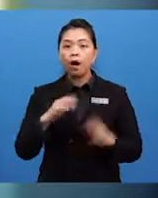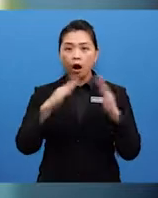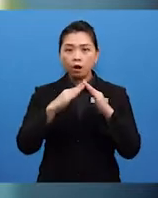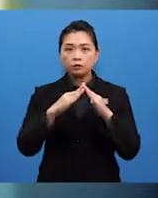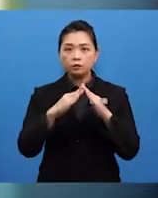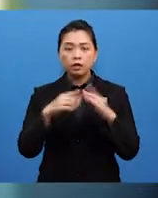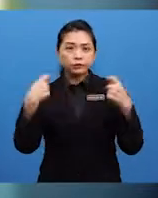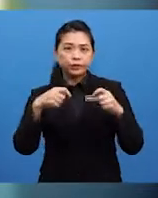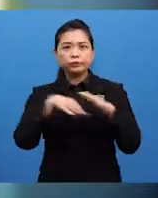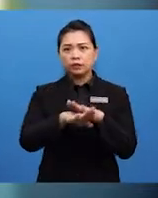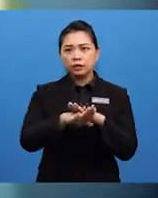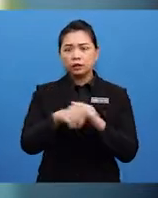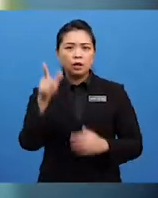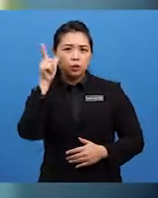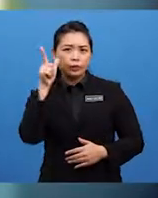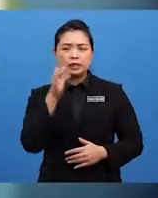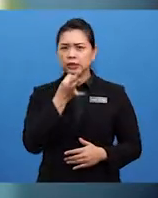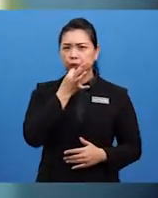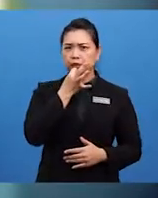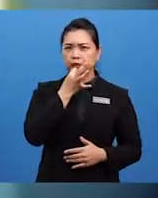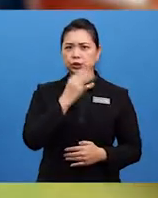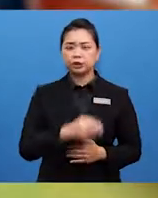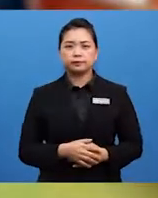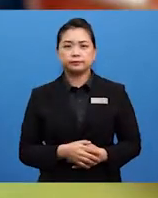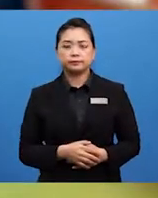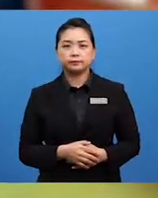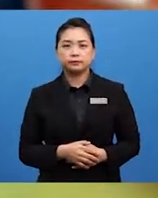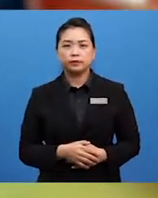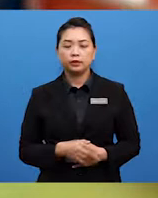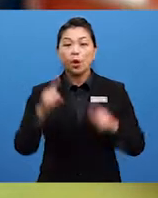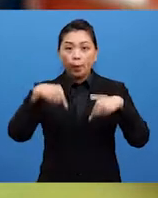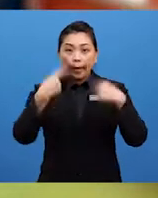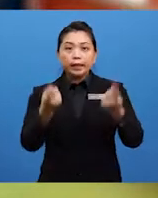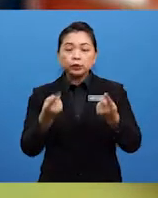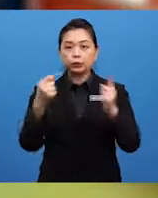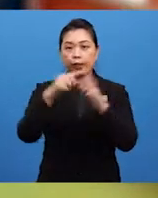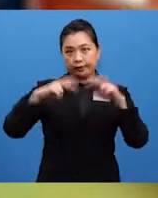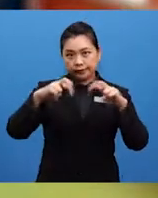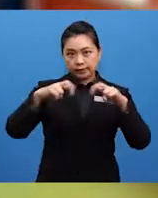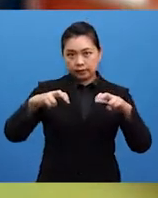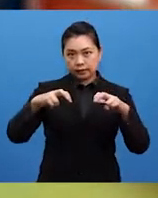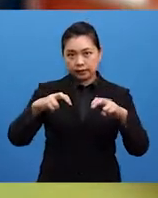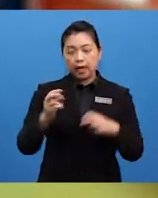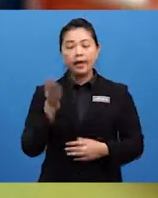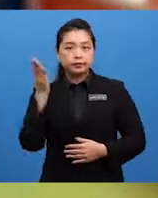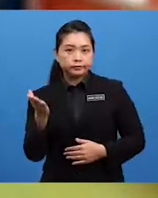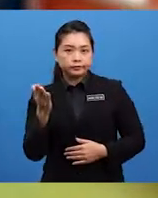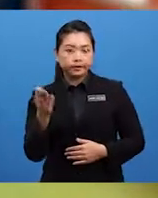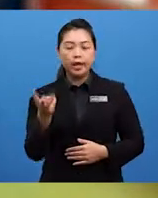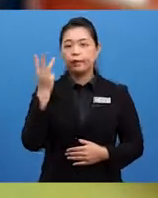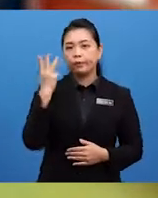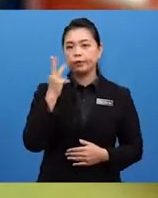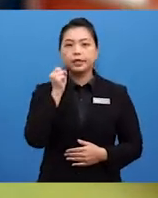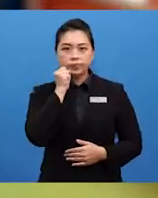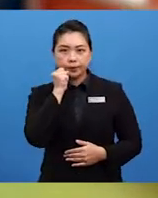strangely similar to Sharpie. Went to investigate, and there was Sharpie,